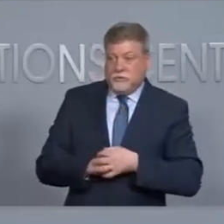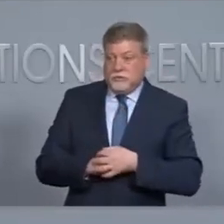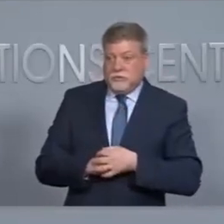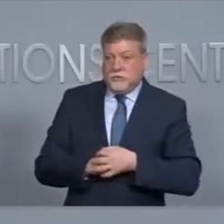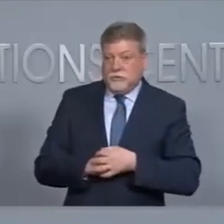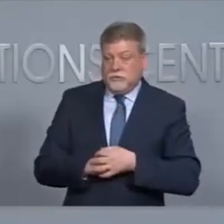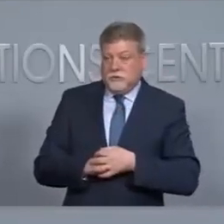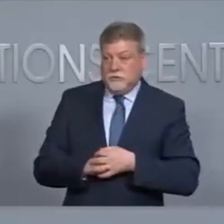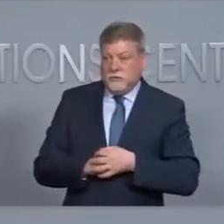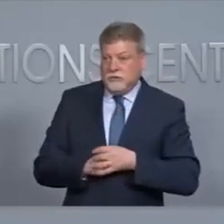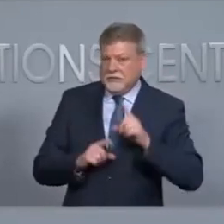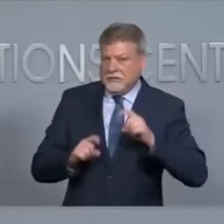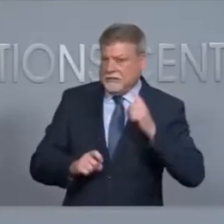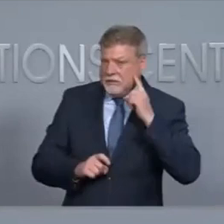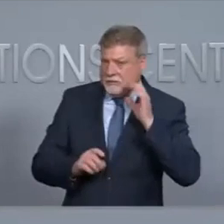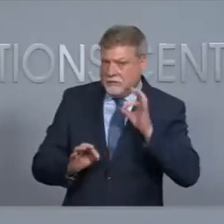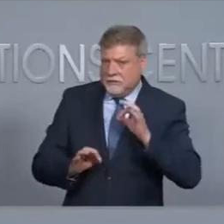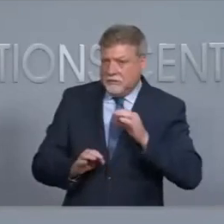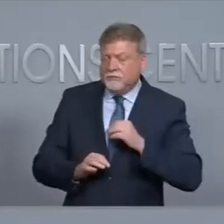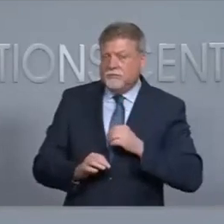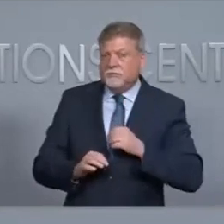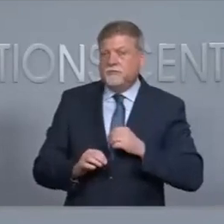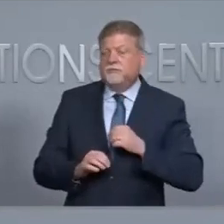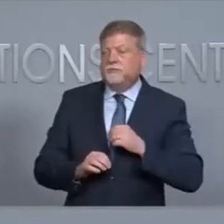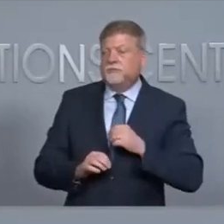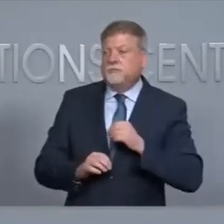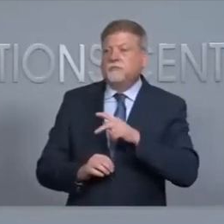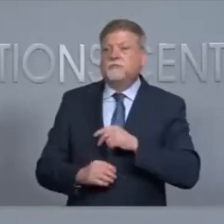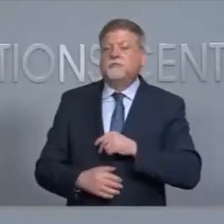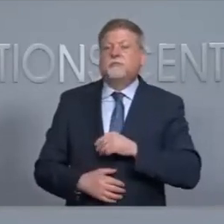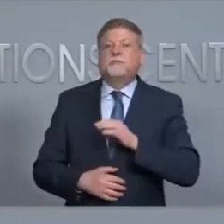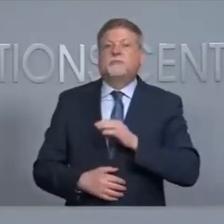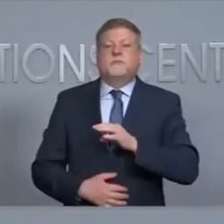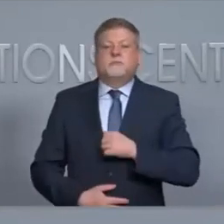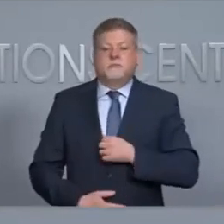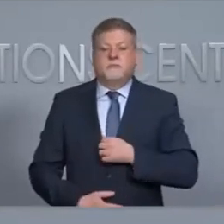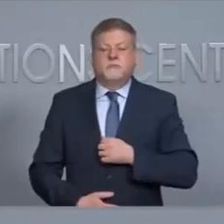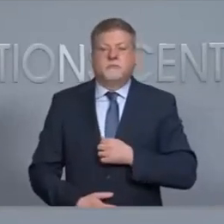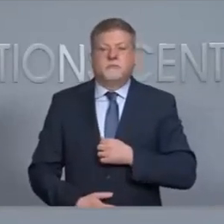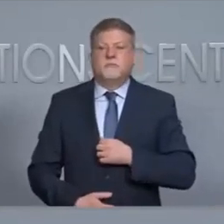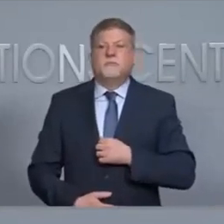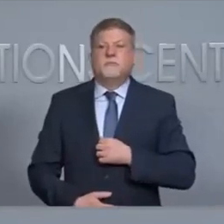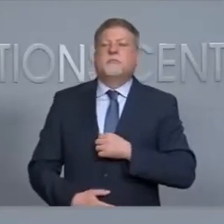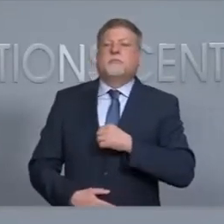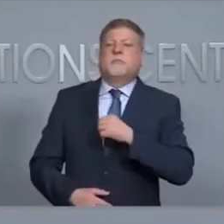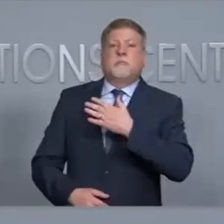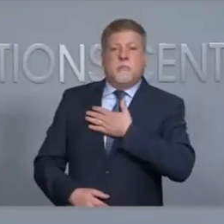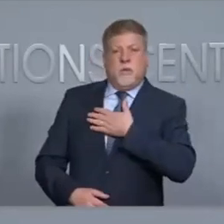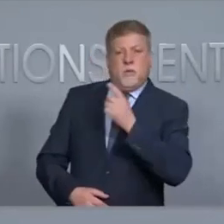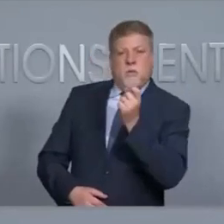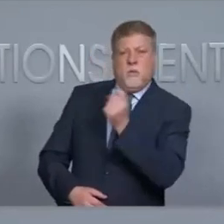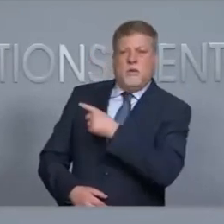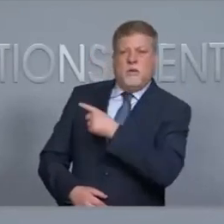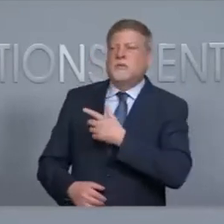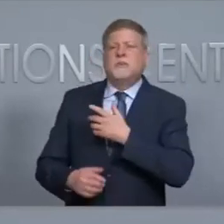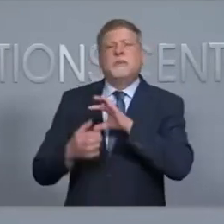Can hear me okay? I can hear you Brian Yeah Oh perfect thank you guys I had a question on just